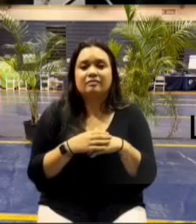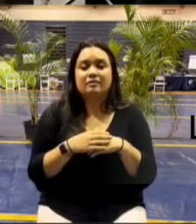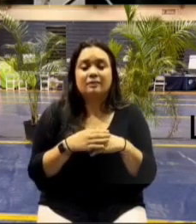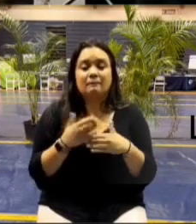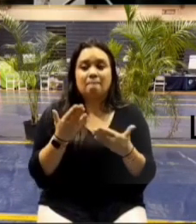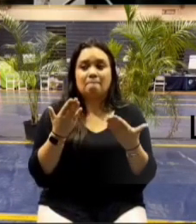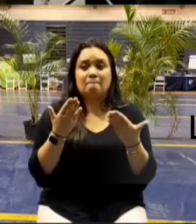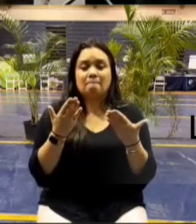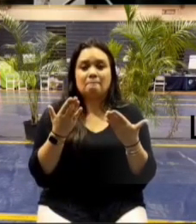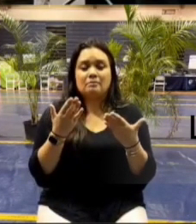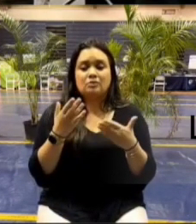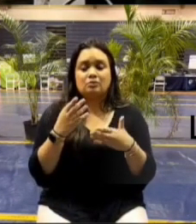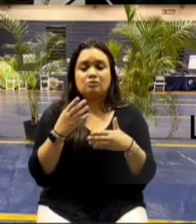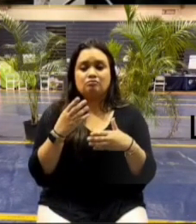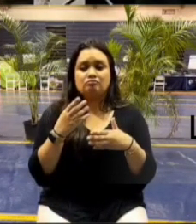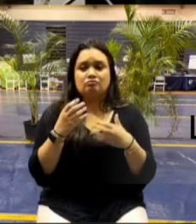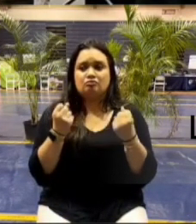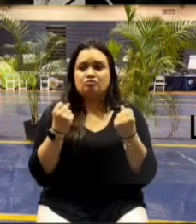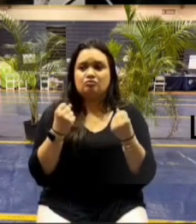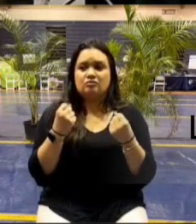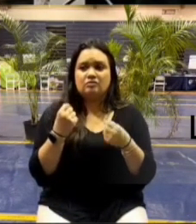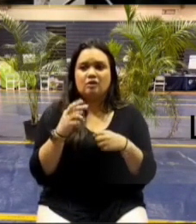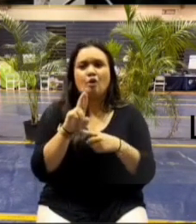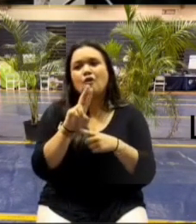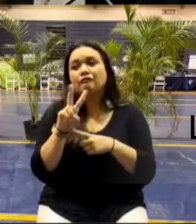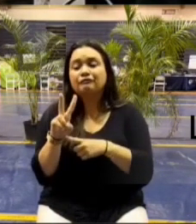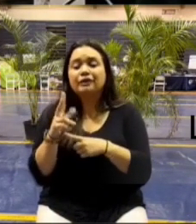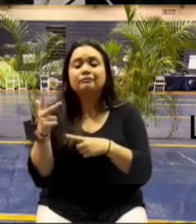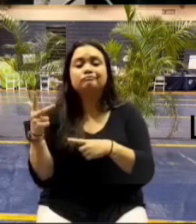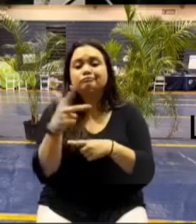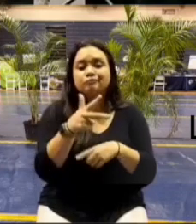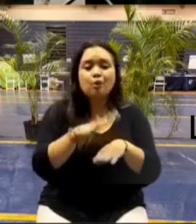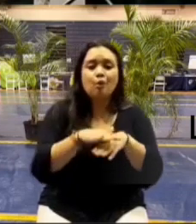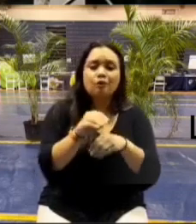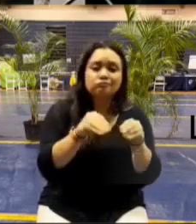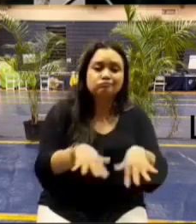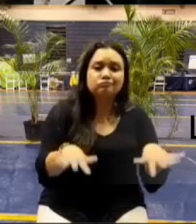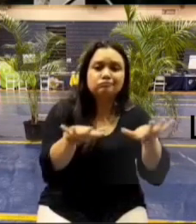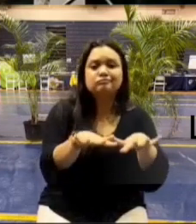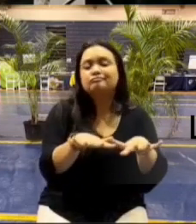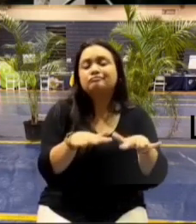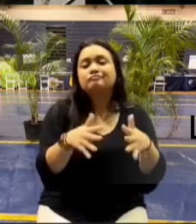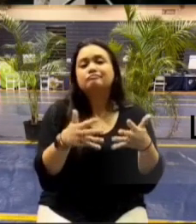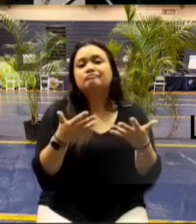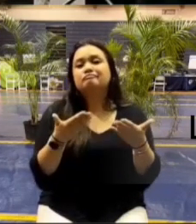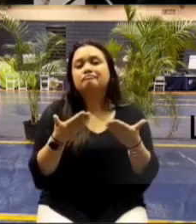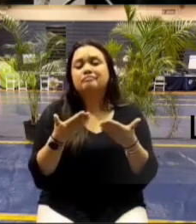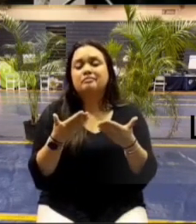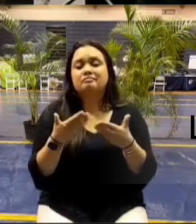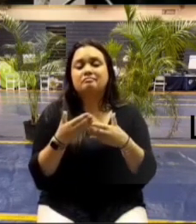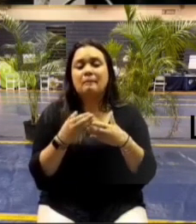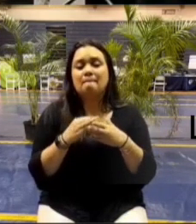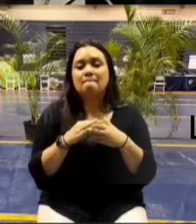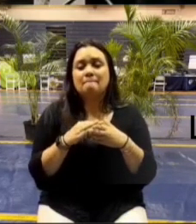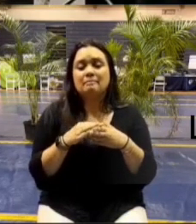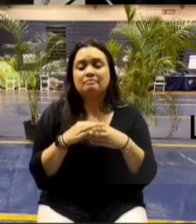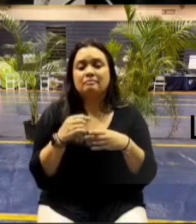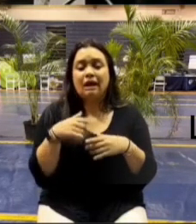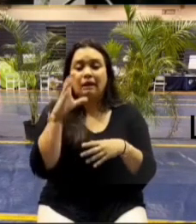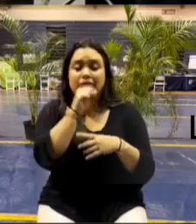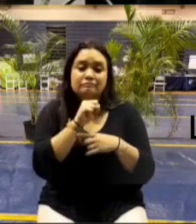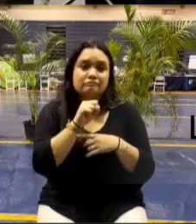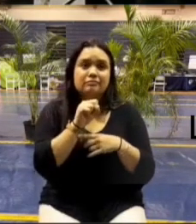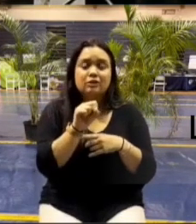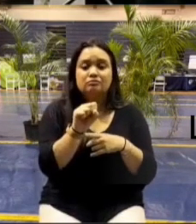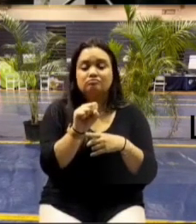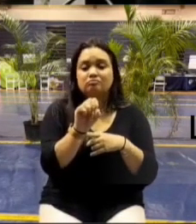on the lot you don't even have to build it just drive it there set it up figure out the infrastructure i'm not the infrastructure but yeah i guess the sewer the